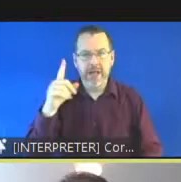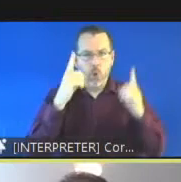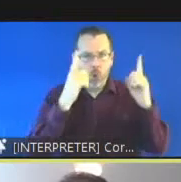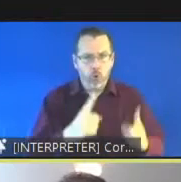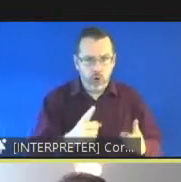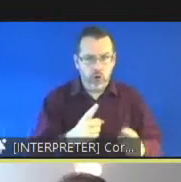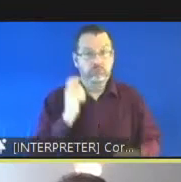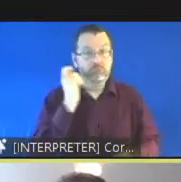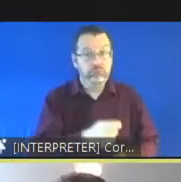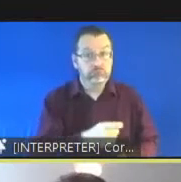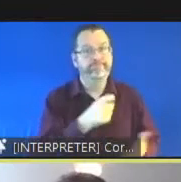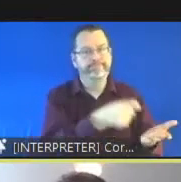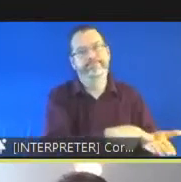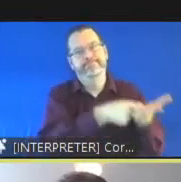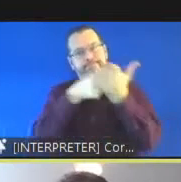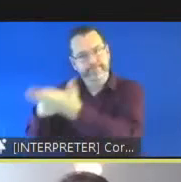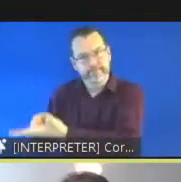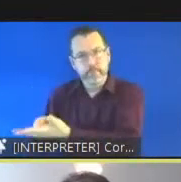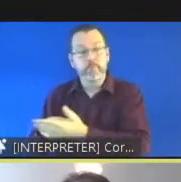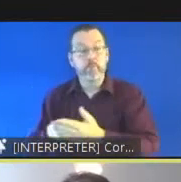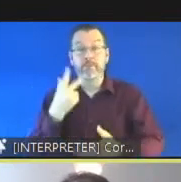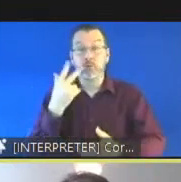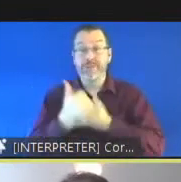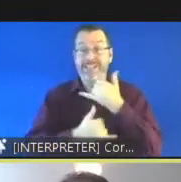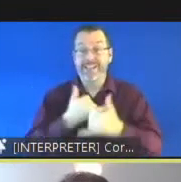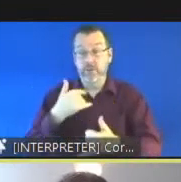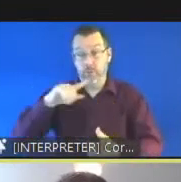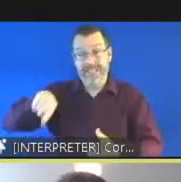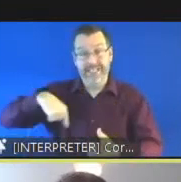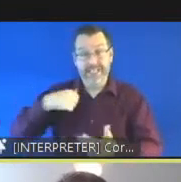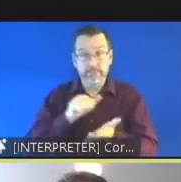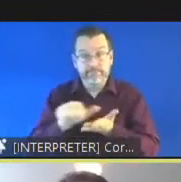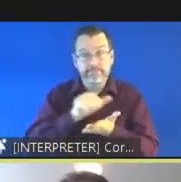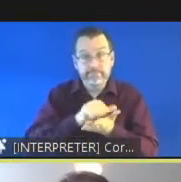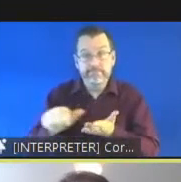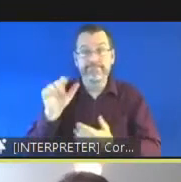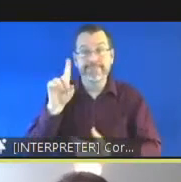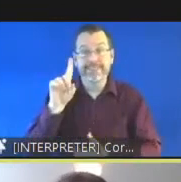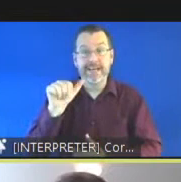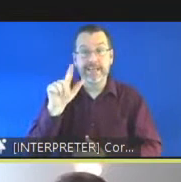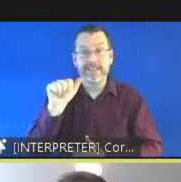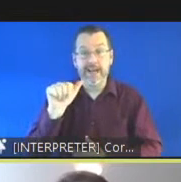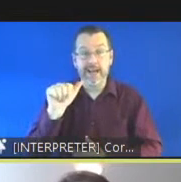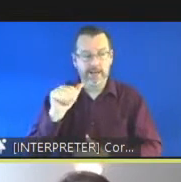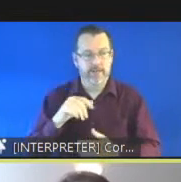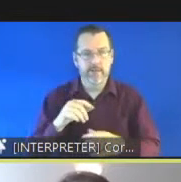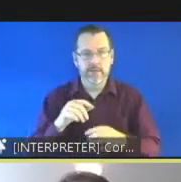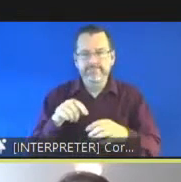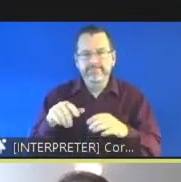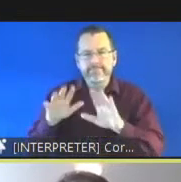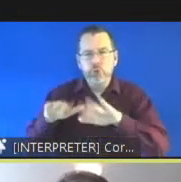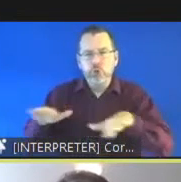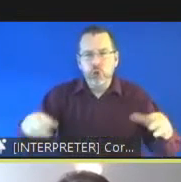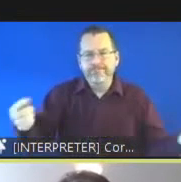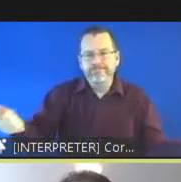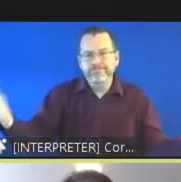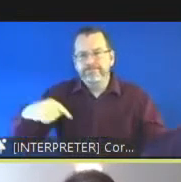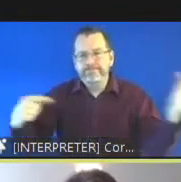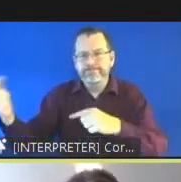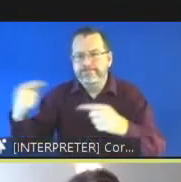data for the last three years now doing a deep dive of the the case files of those who come into